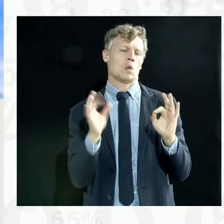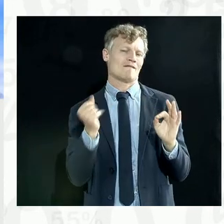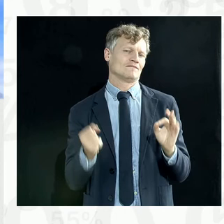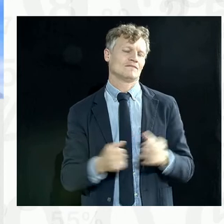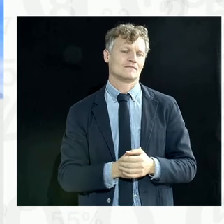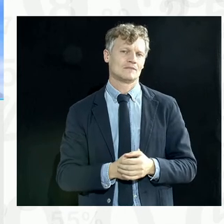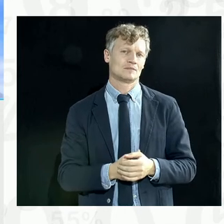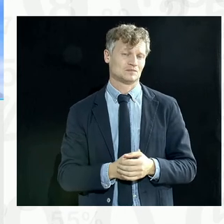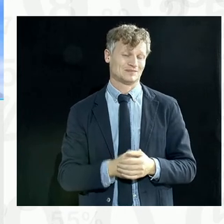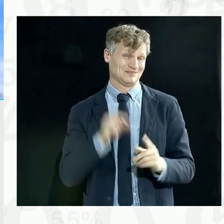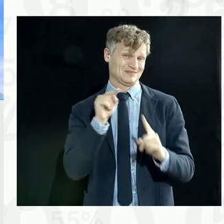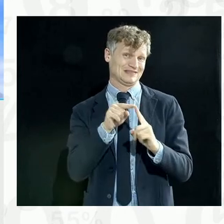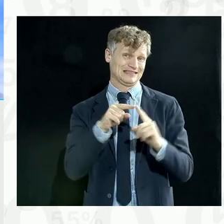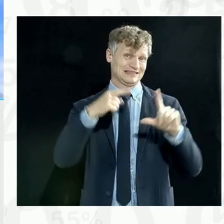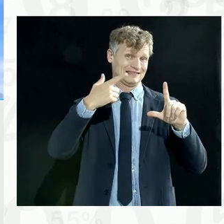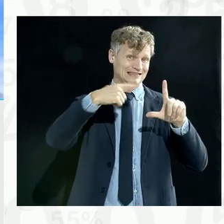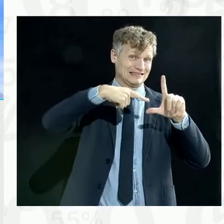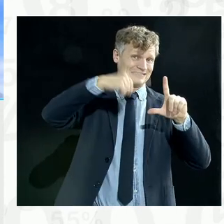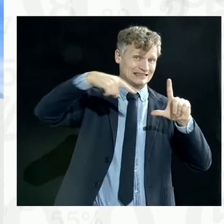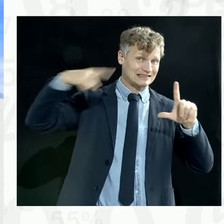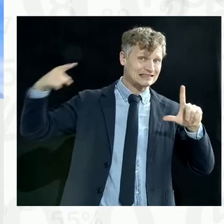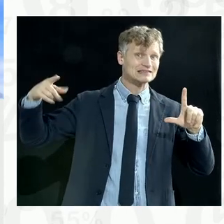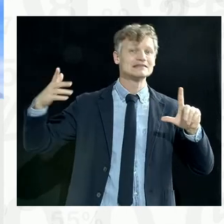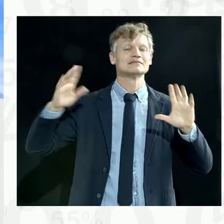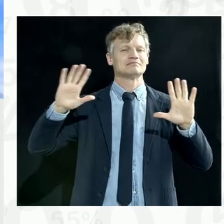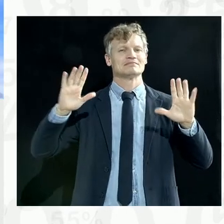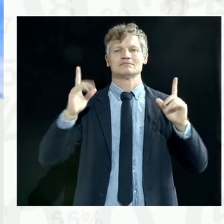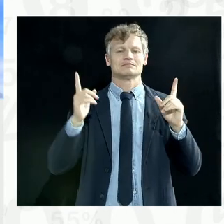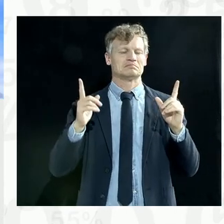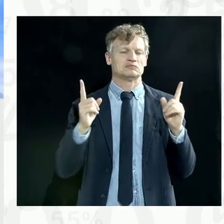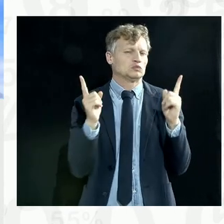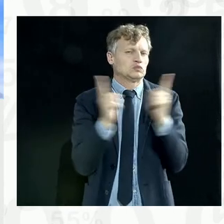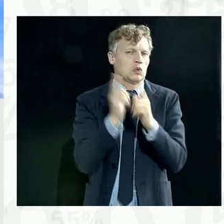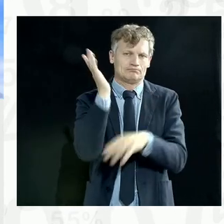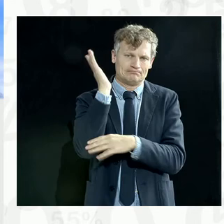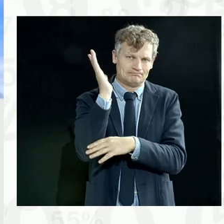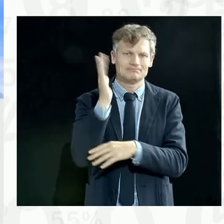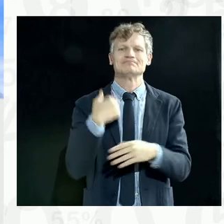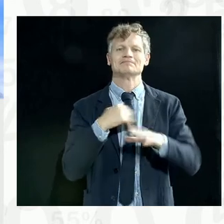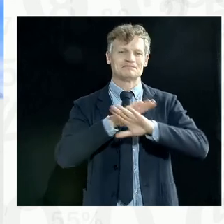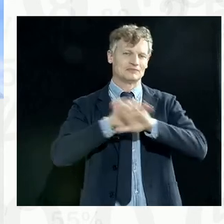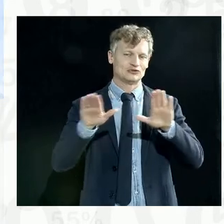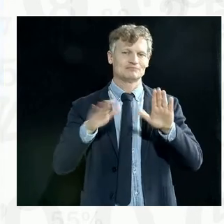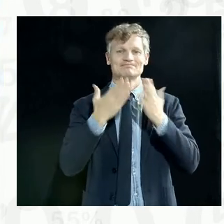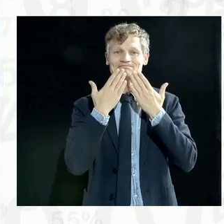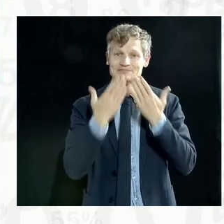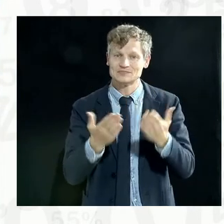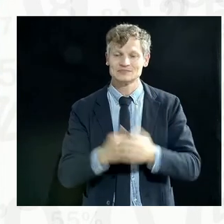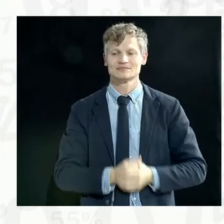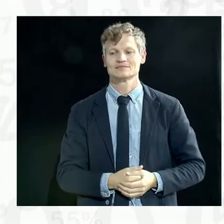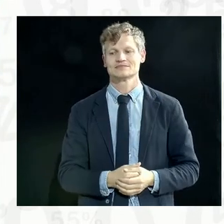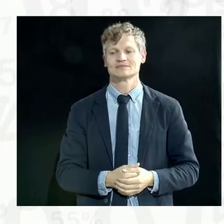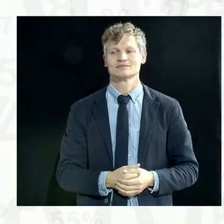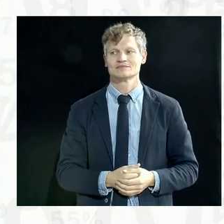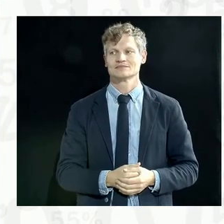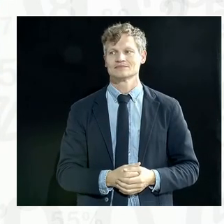talk about statistics, so let me just end my small presentation here. Thank you so much. It's almost a